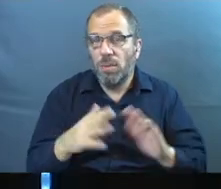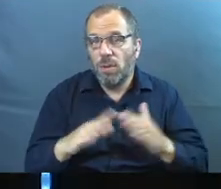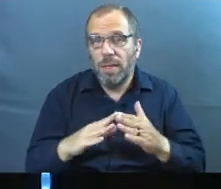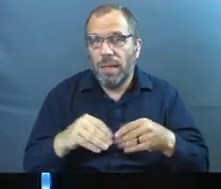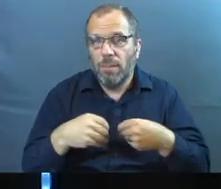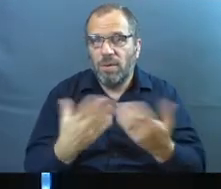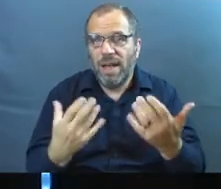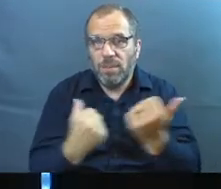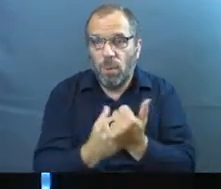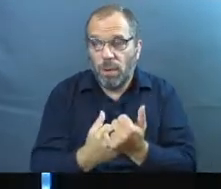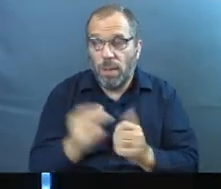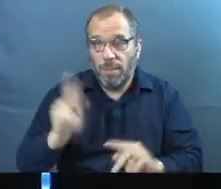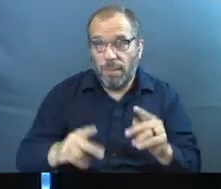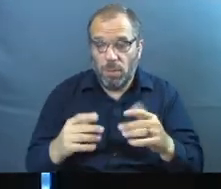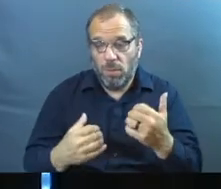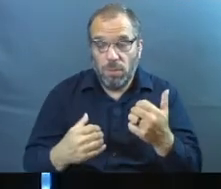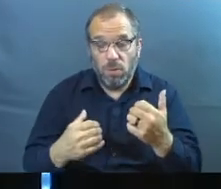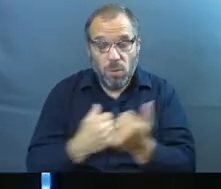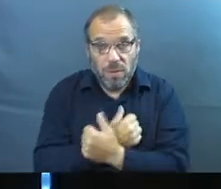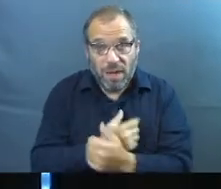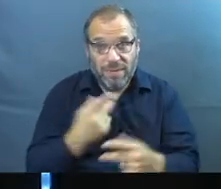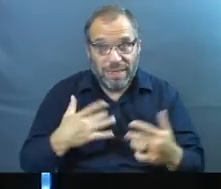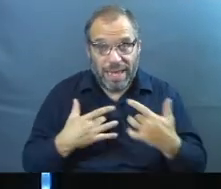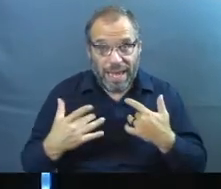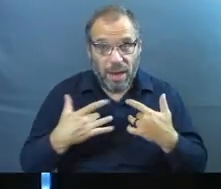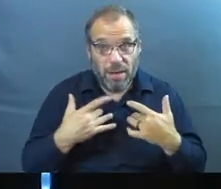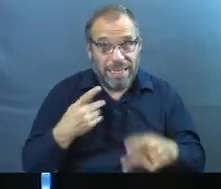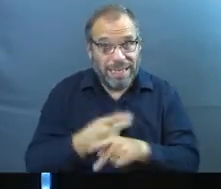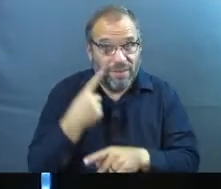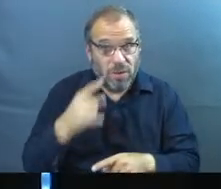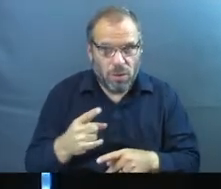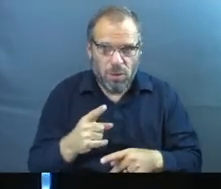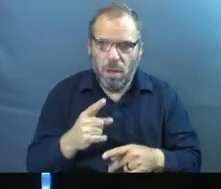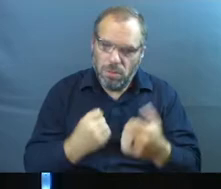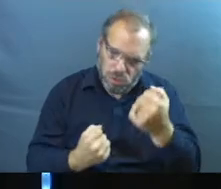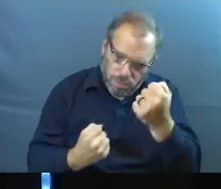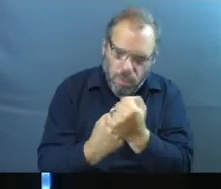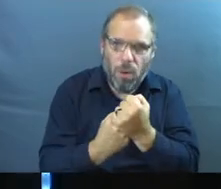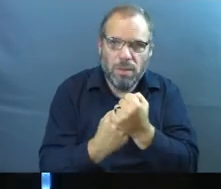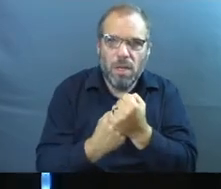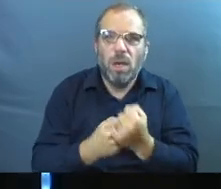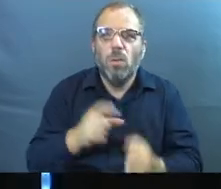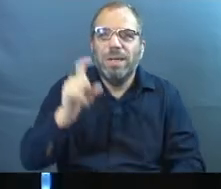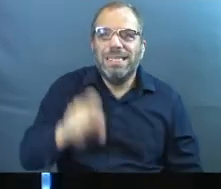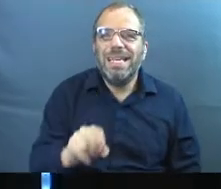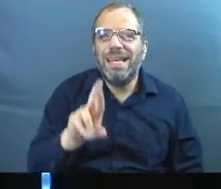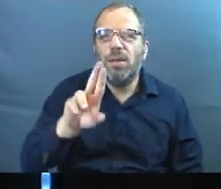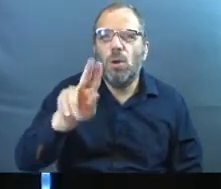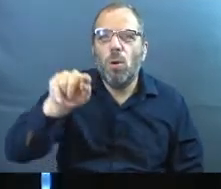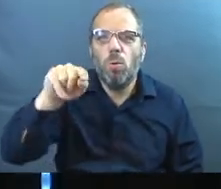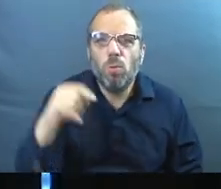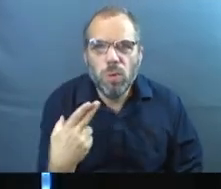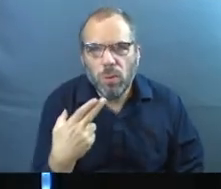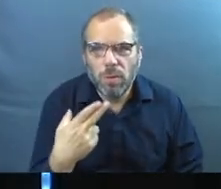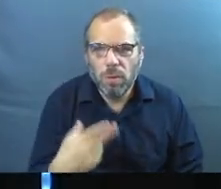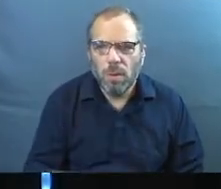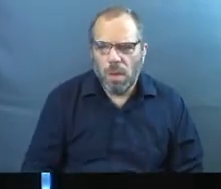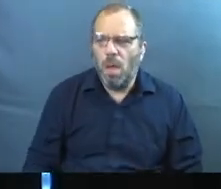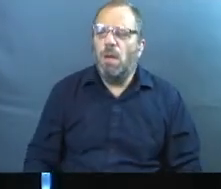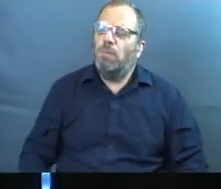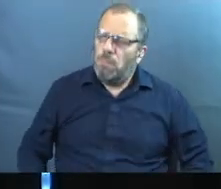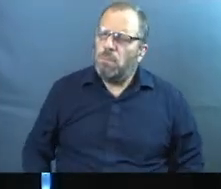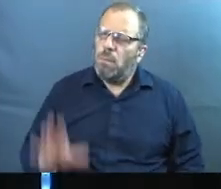and care for us, we receive support. We need Ruth's in our life. We need people who go, hey,